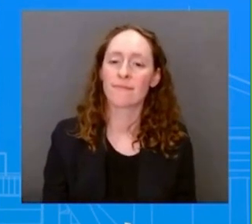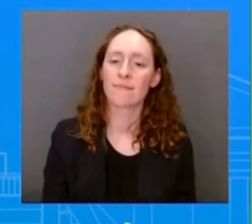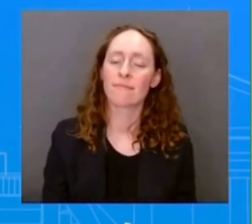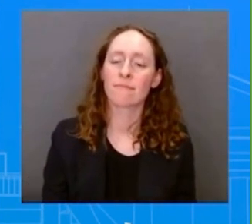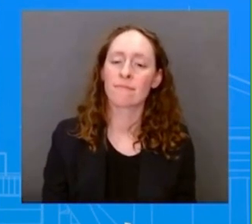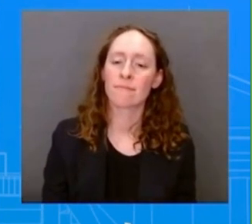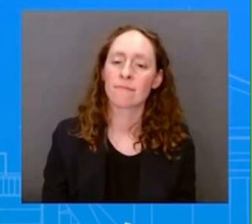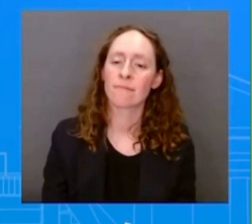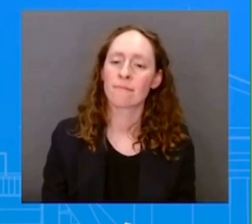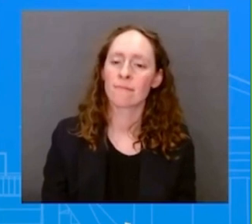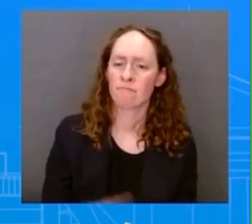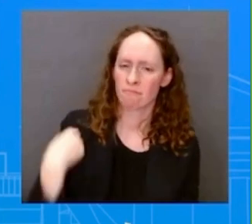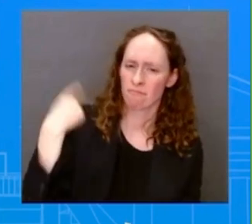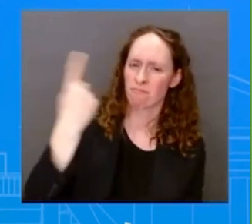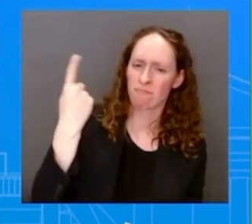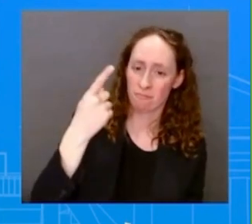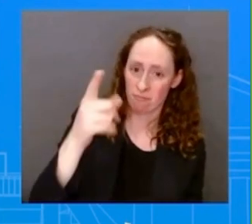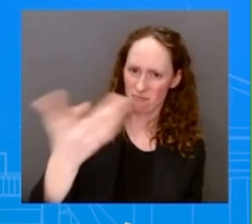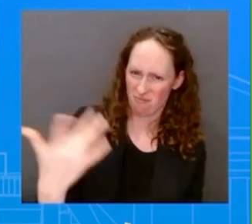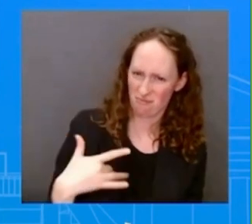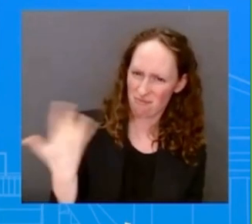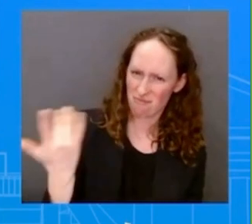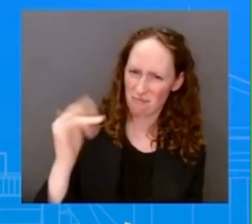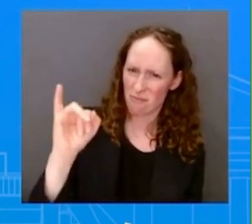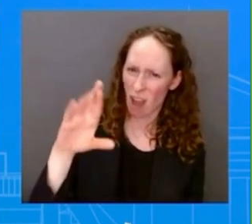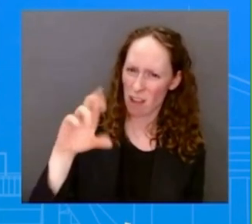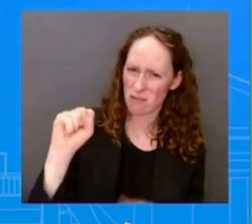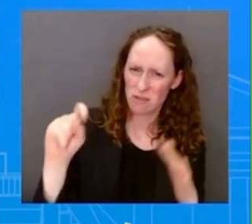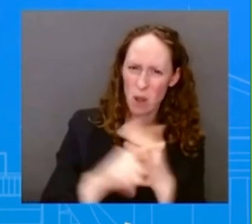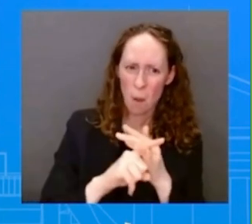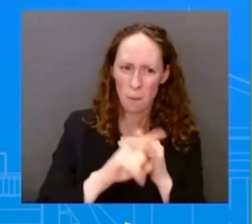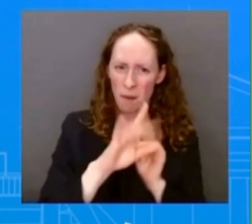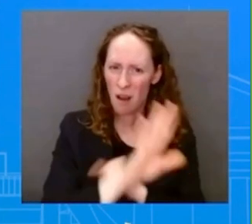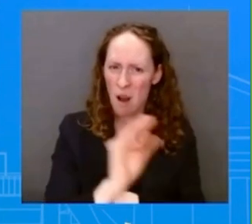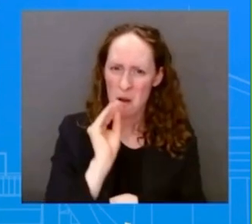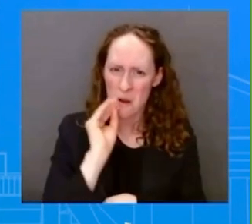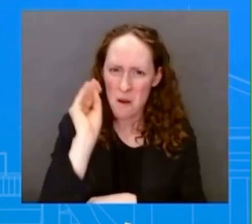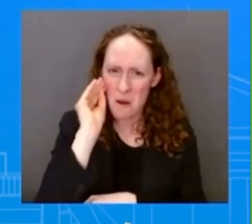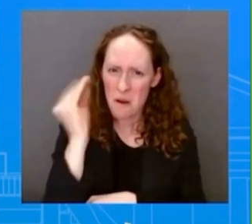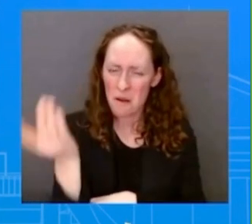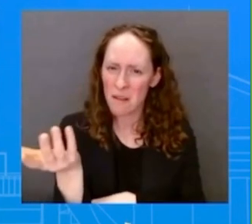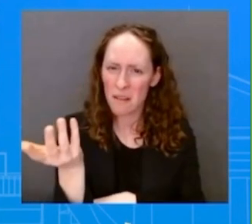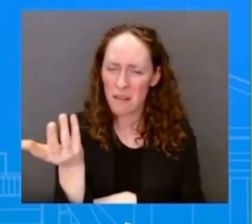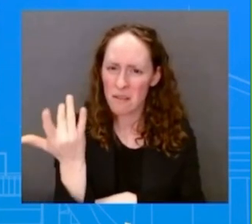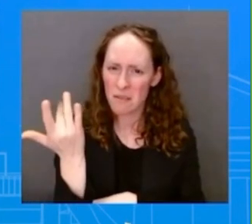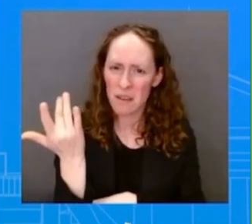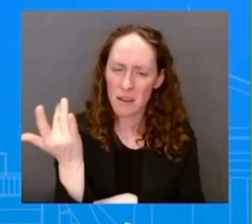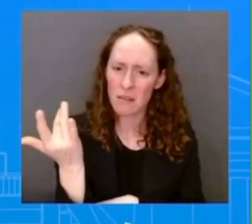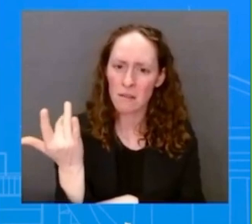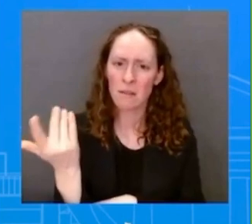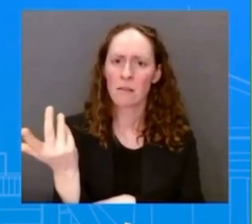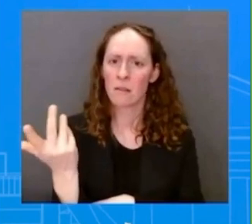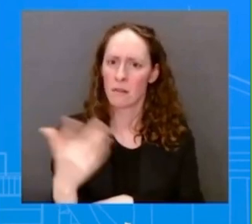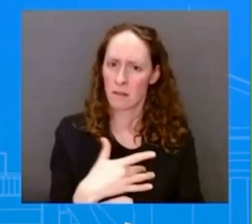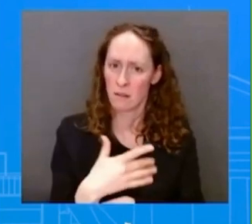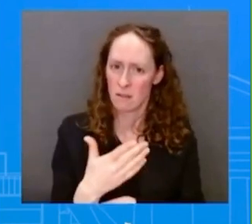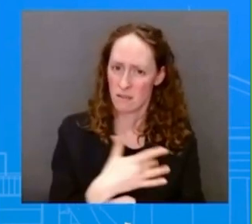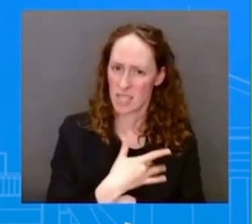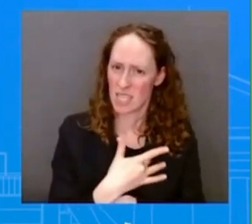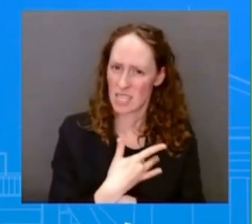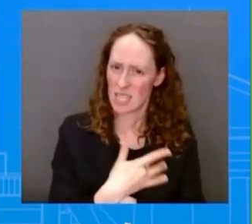IRS and say whether this is part of a campaign to harass or intimidate them related to his journalism. I'm afraid I'm going to have to refer you to the IRS.